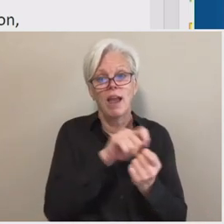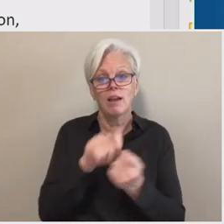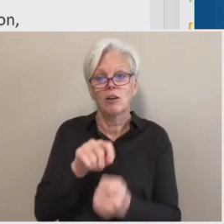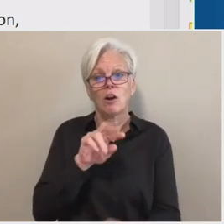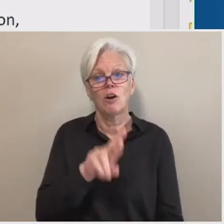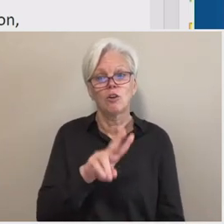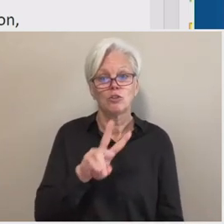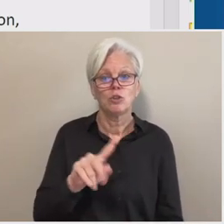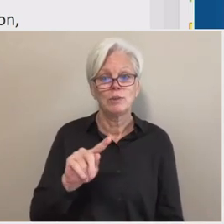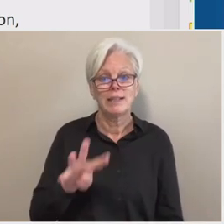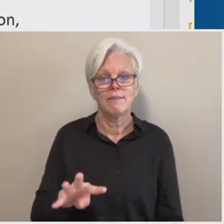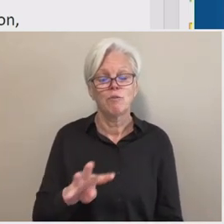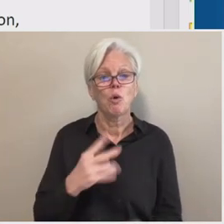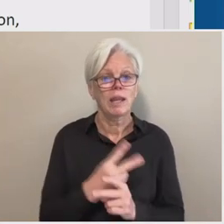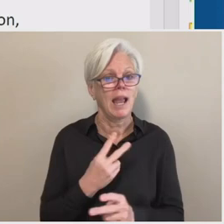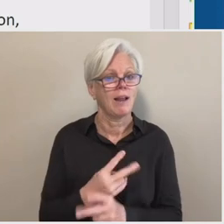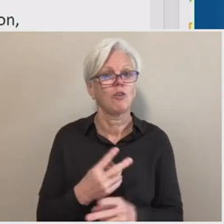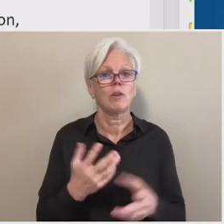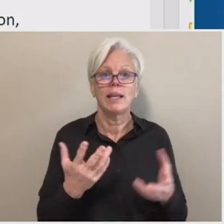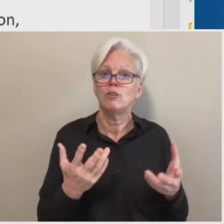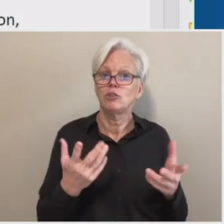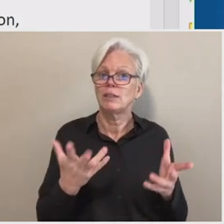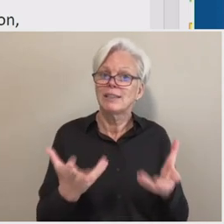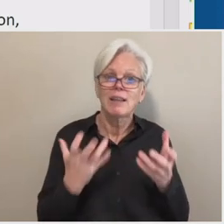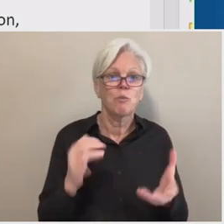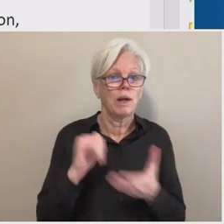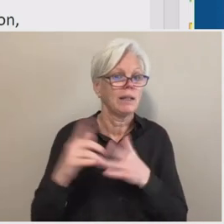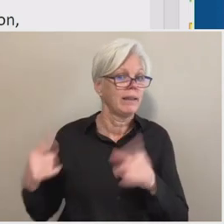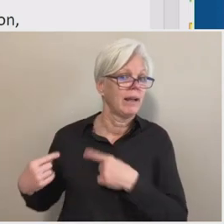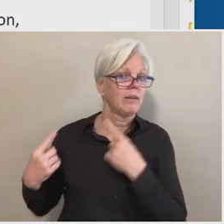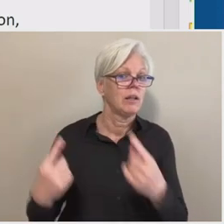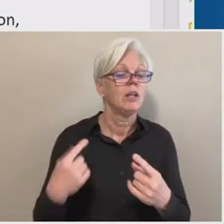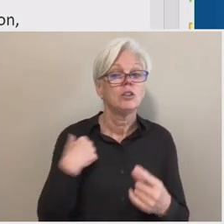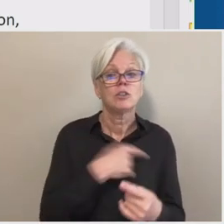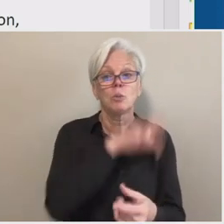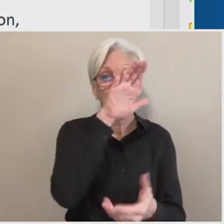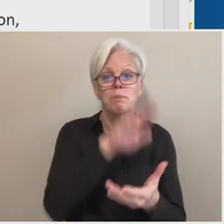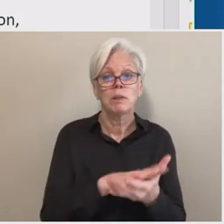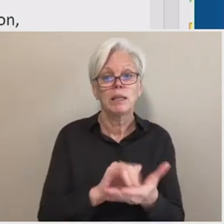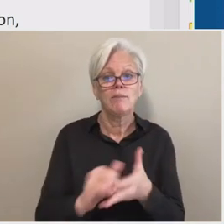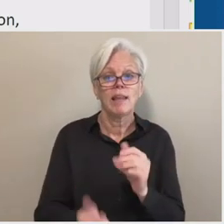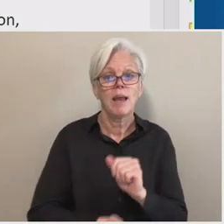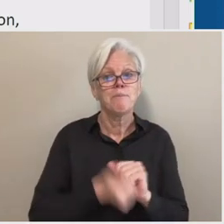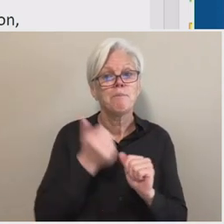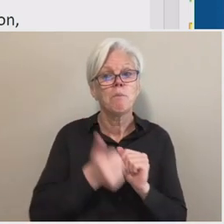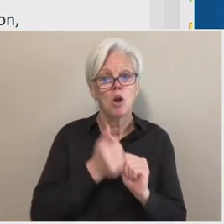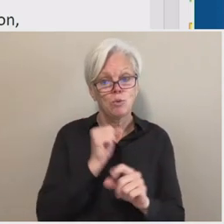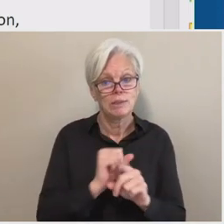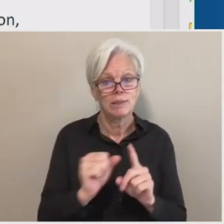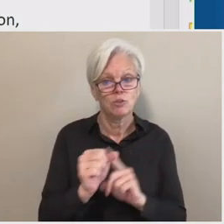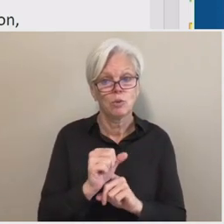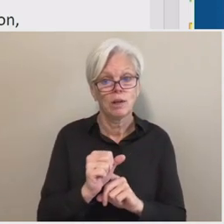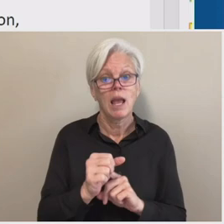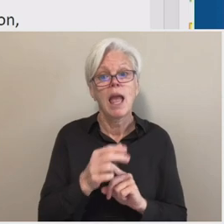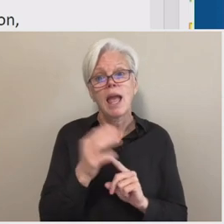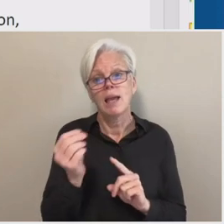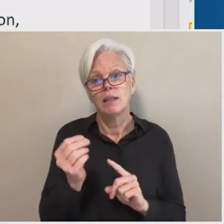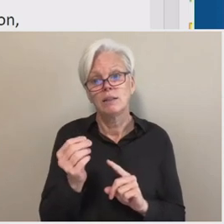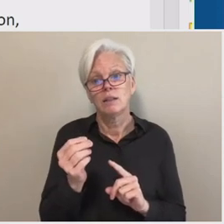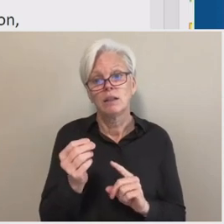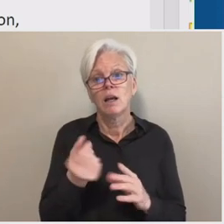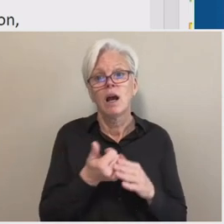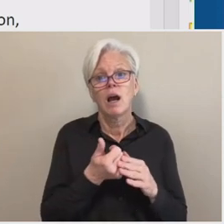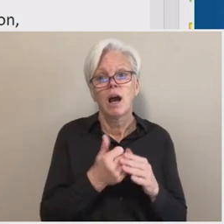for some time. Um, and we, uh, we believe that in most cases, um, and in fact, uh, under,